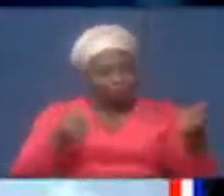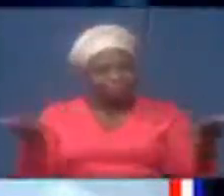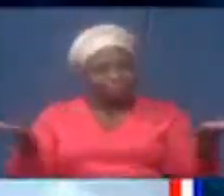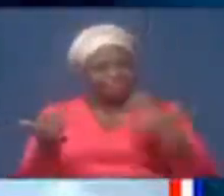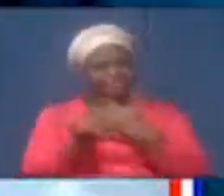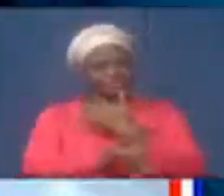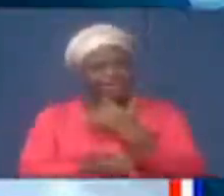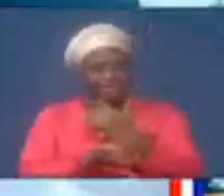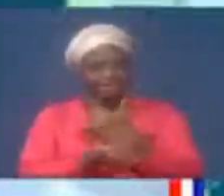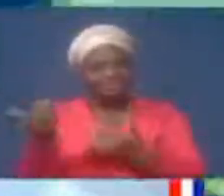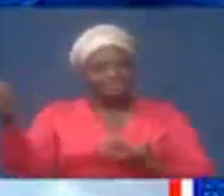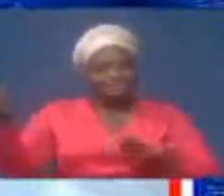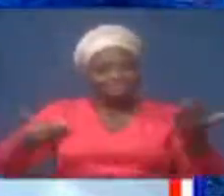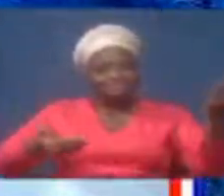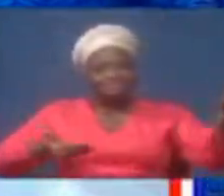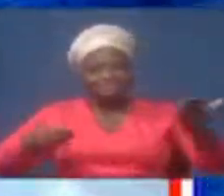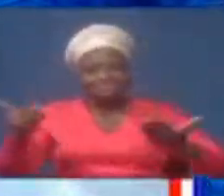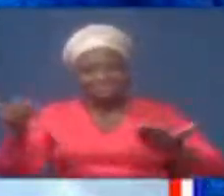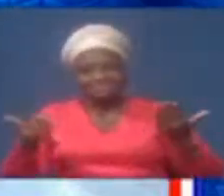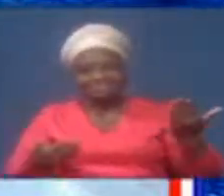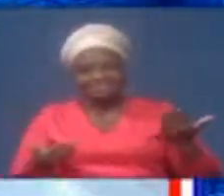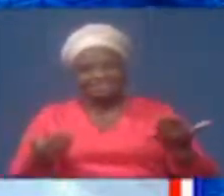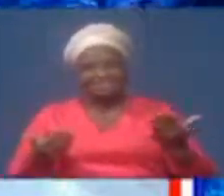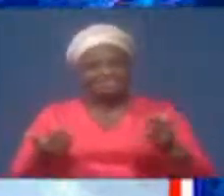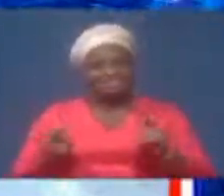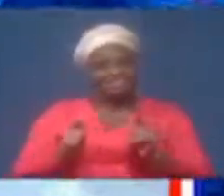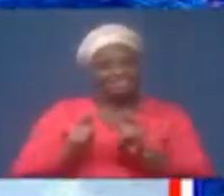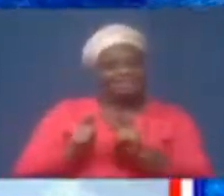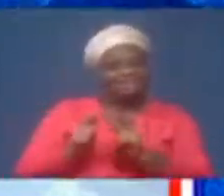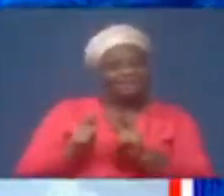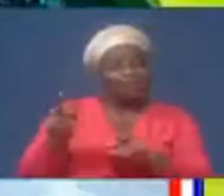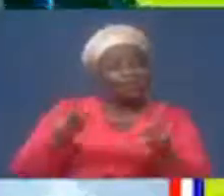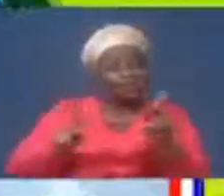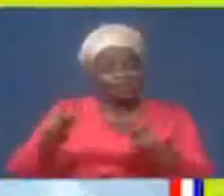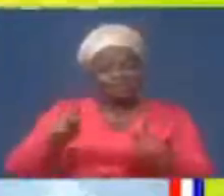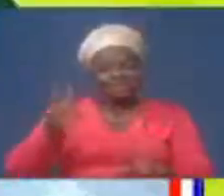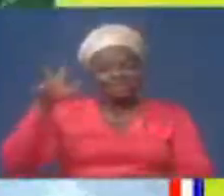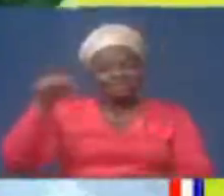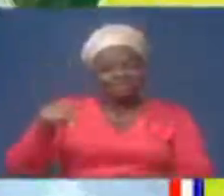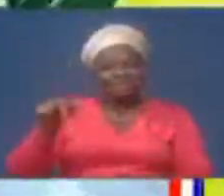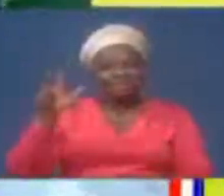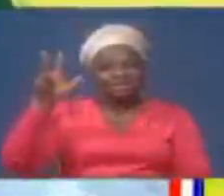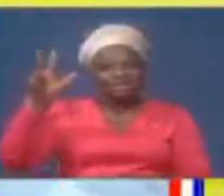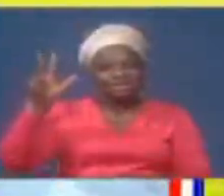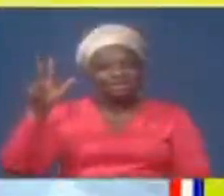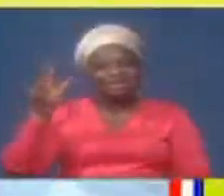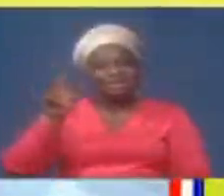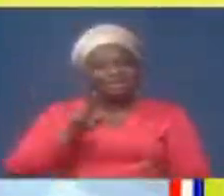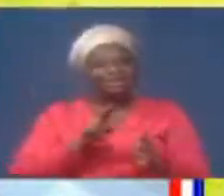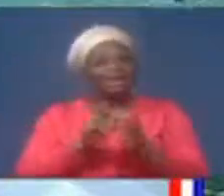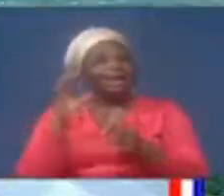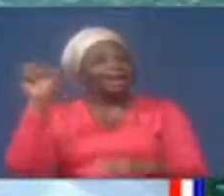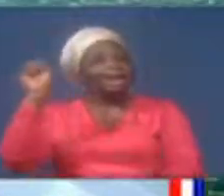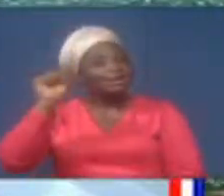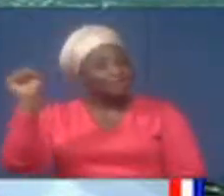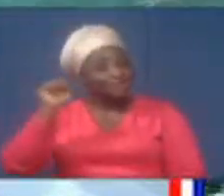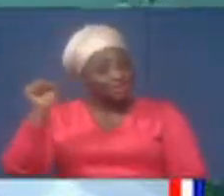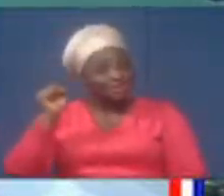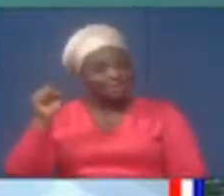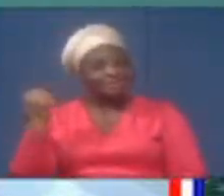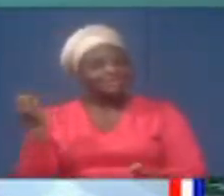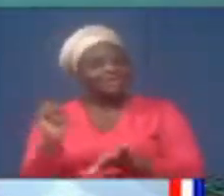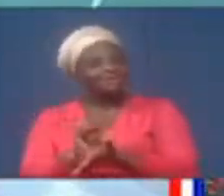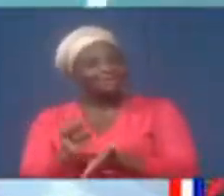It resulted in the generation of about 3.3 billion US dollars into the